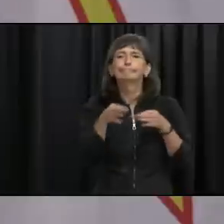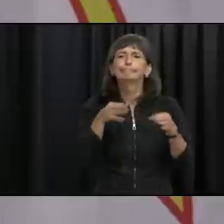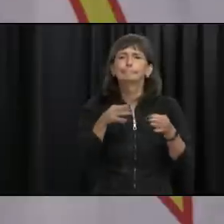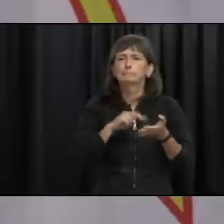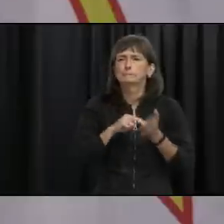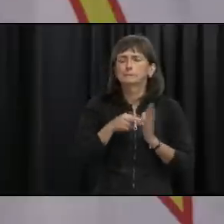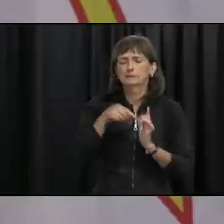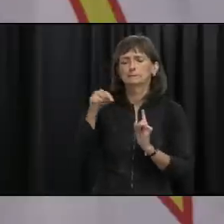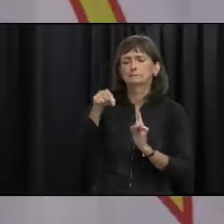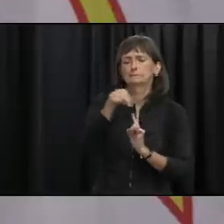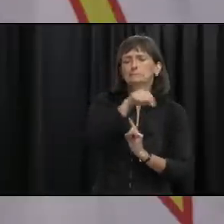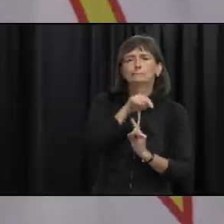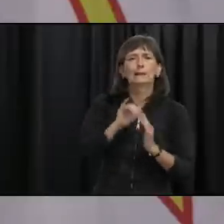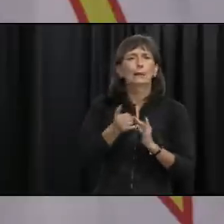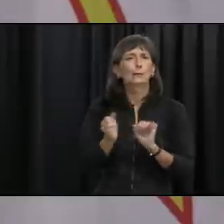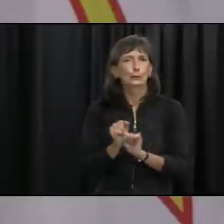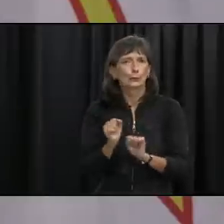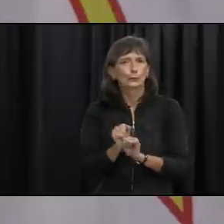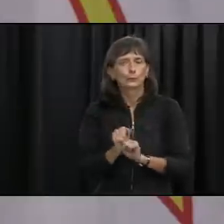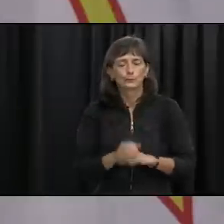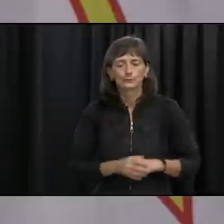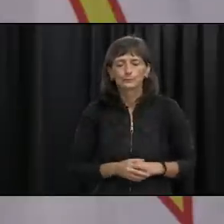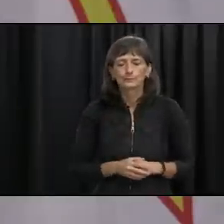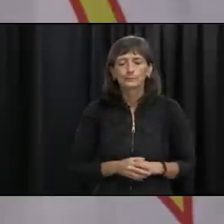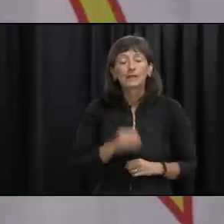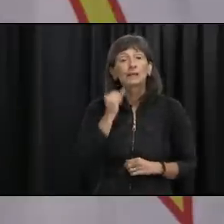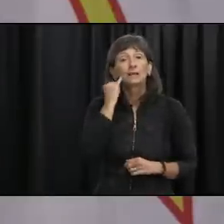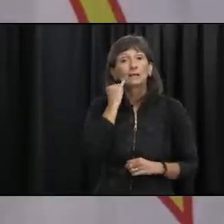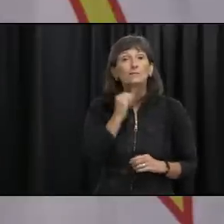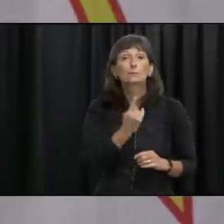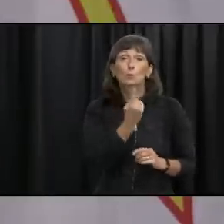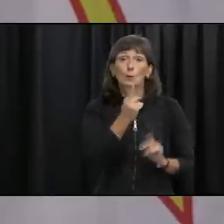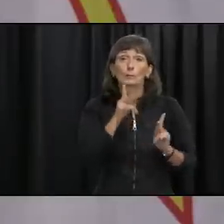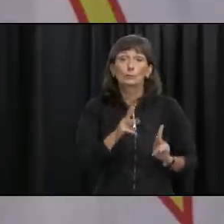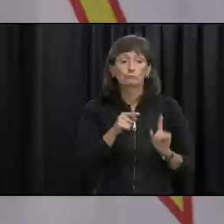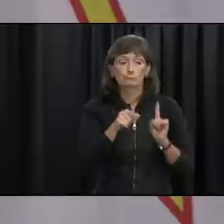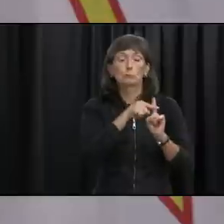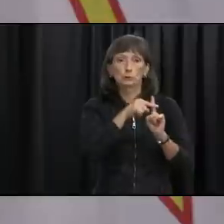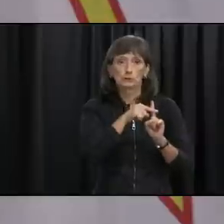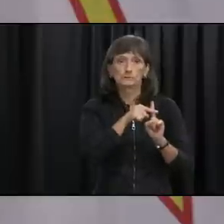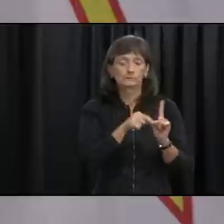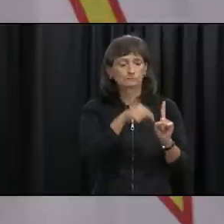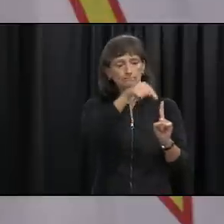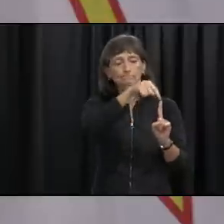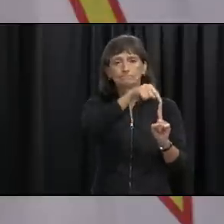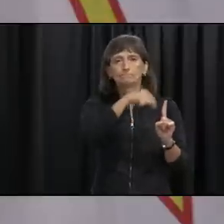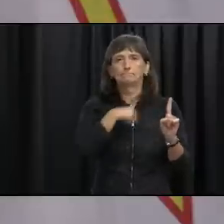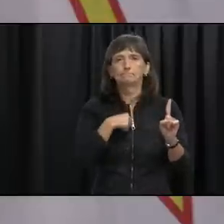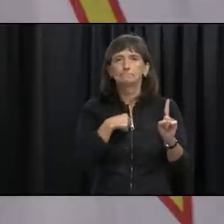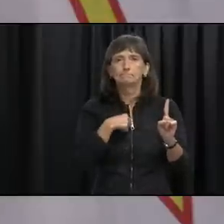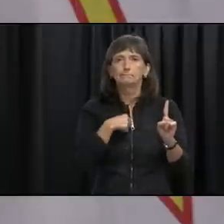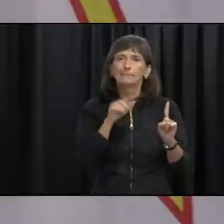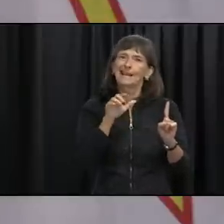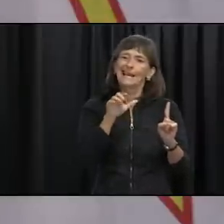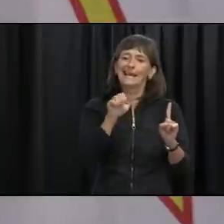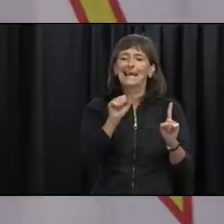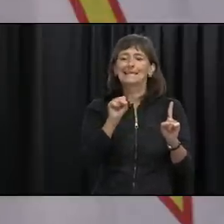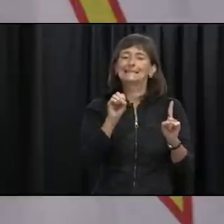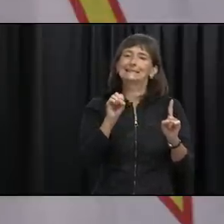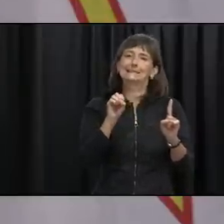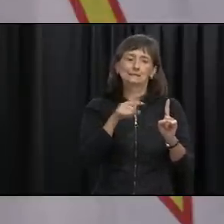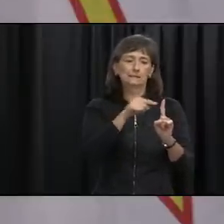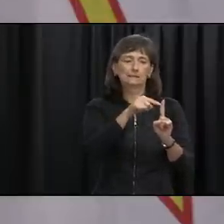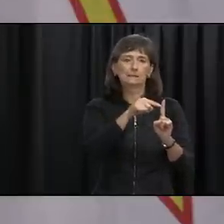means and what we do so when we have somebody who's diagnosed with COVID-19 and so they we call them a case so